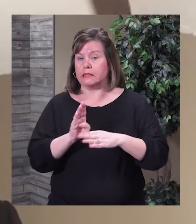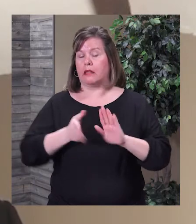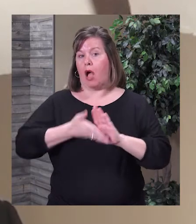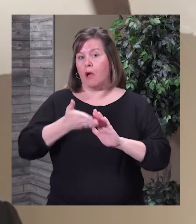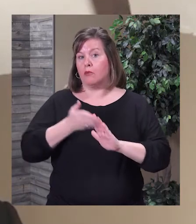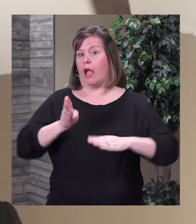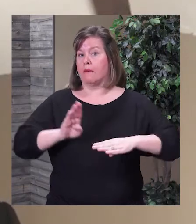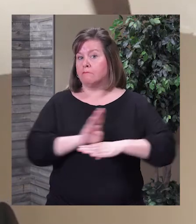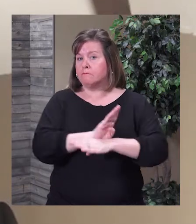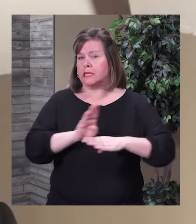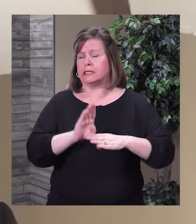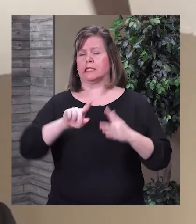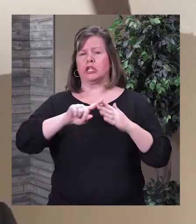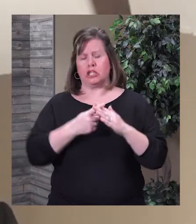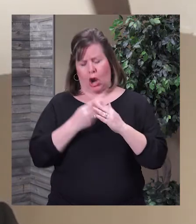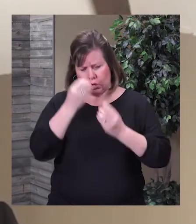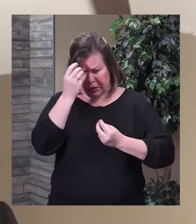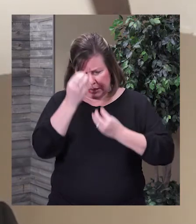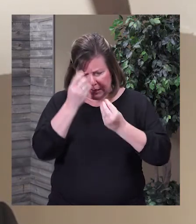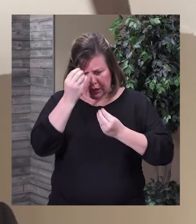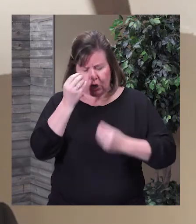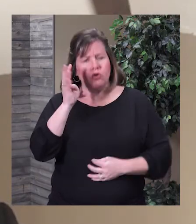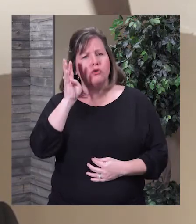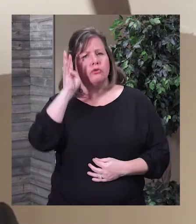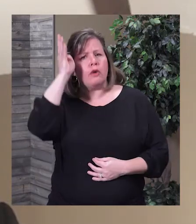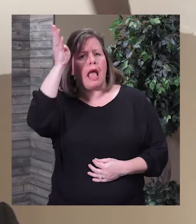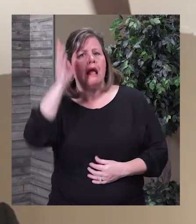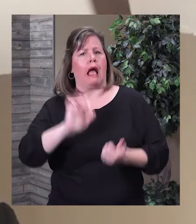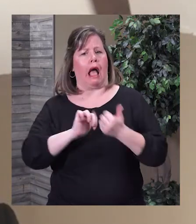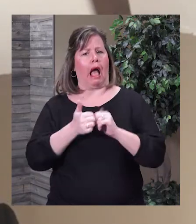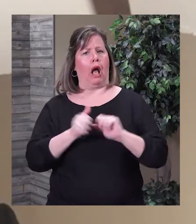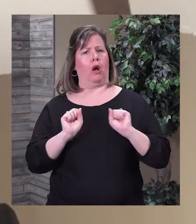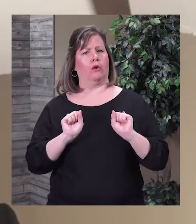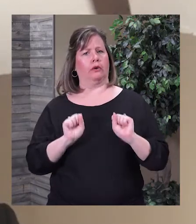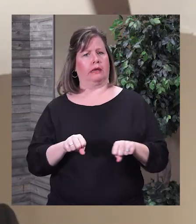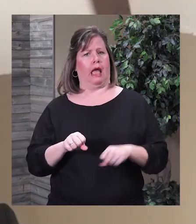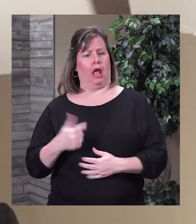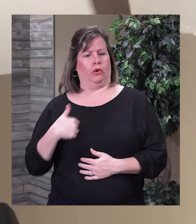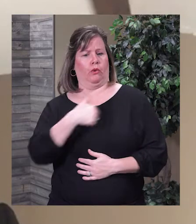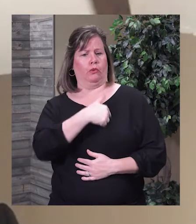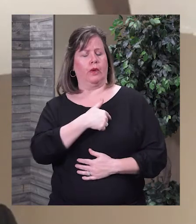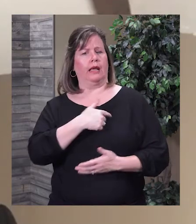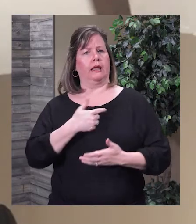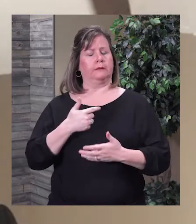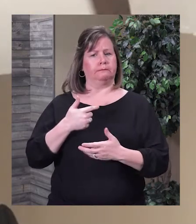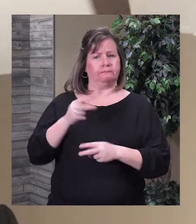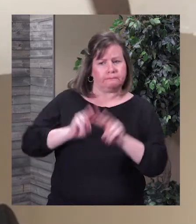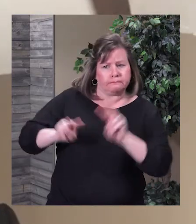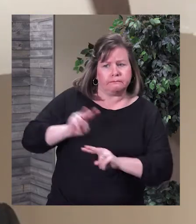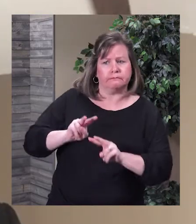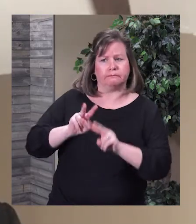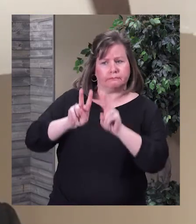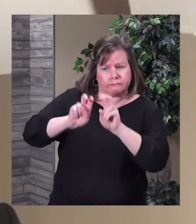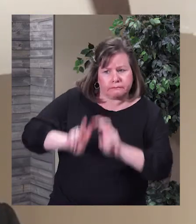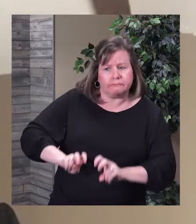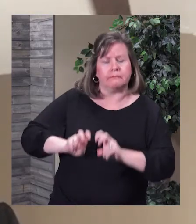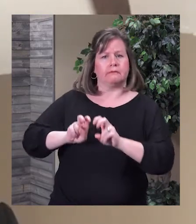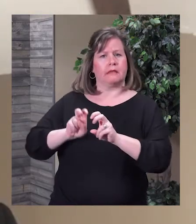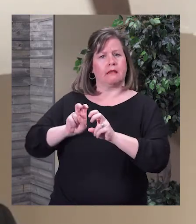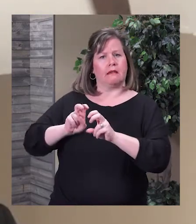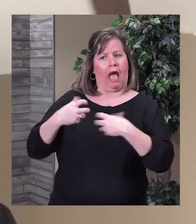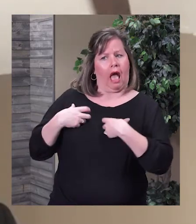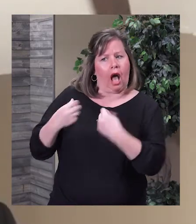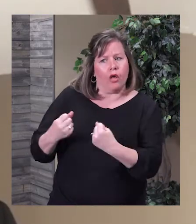start thinking. I'm asking you, please start thinking creatively about how can I screen for health of my employees in my workplace?